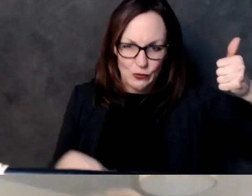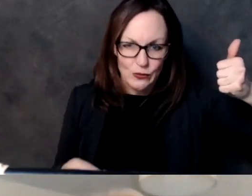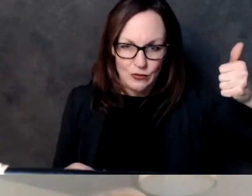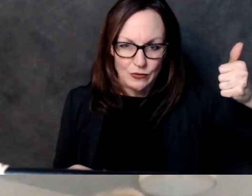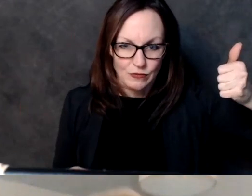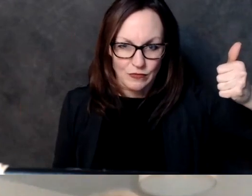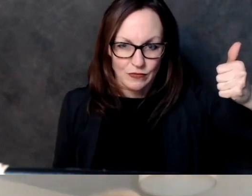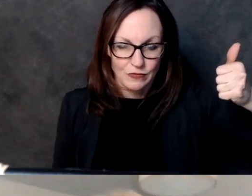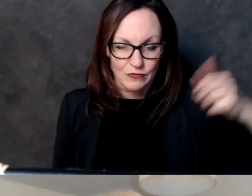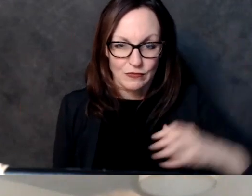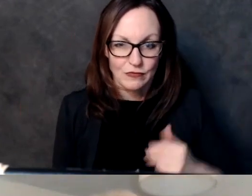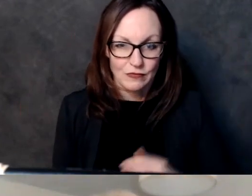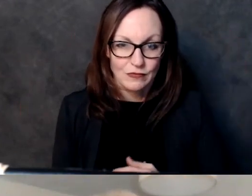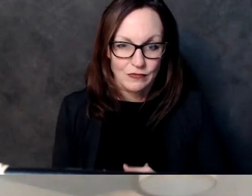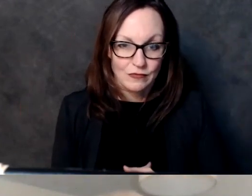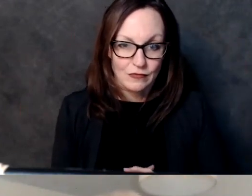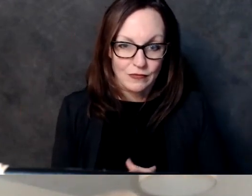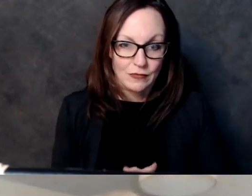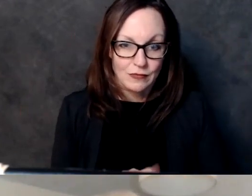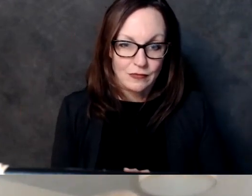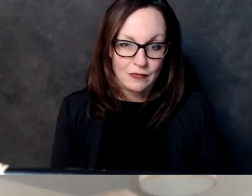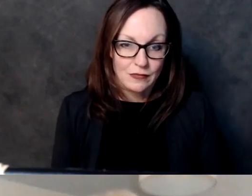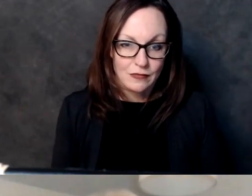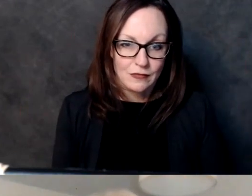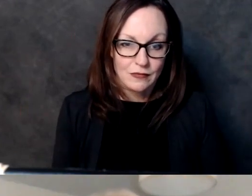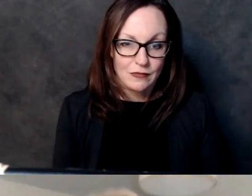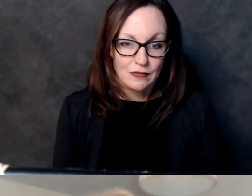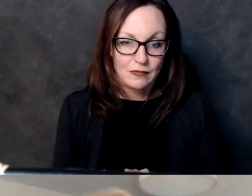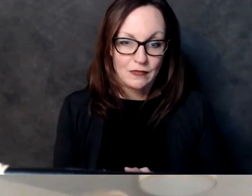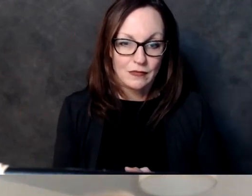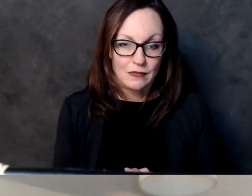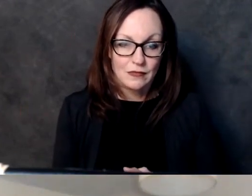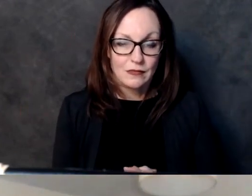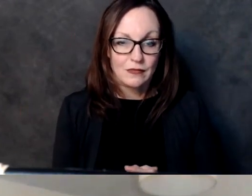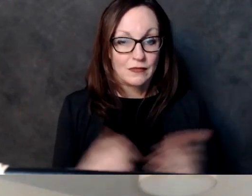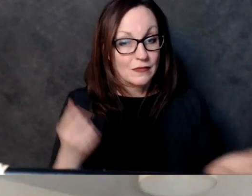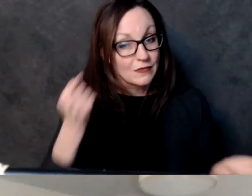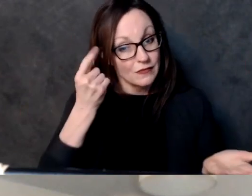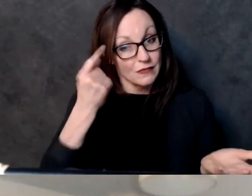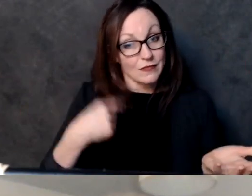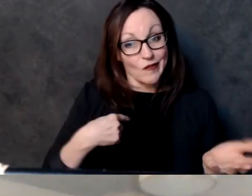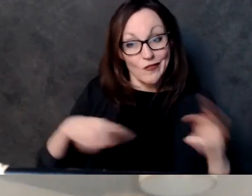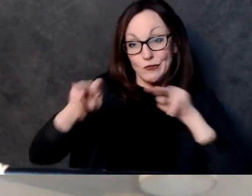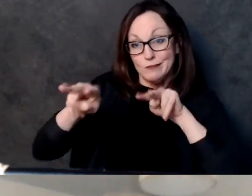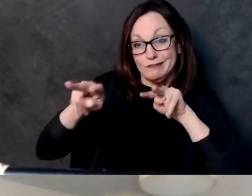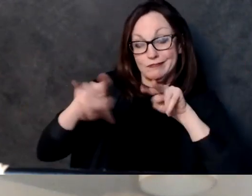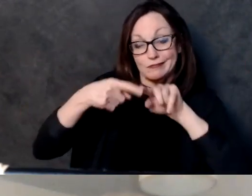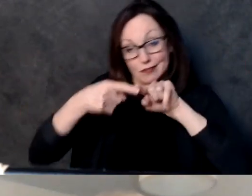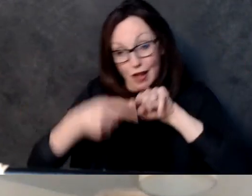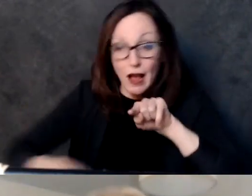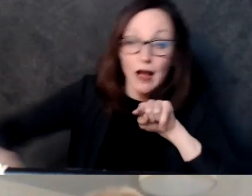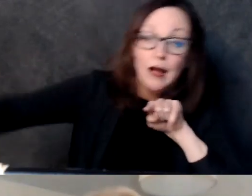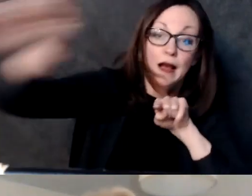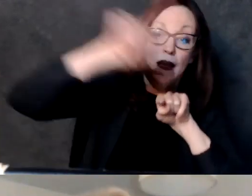april of 2022 so we shall see with native brass but the ball is rolling with a non